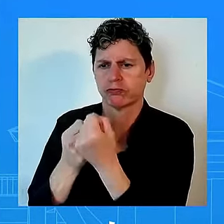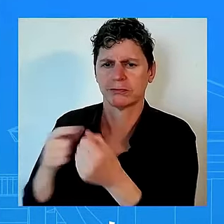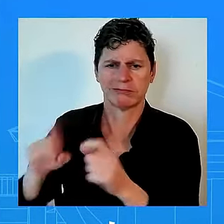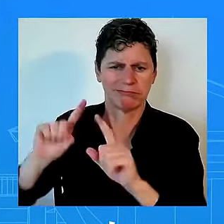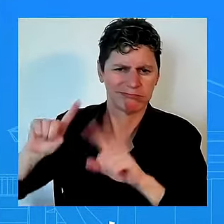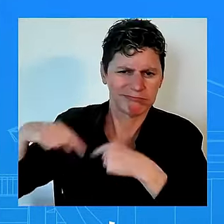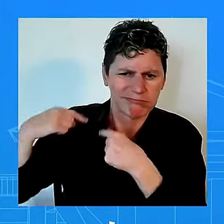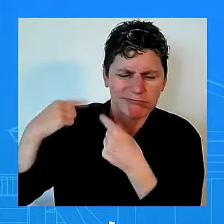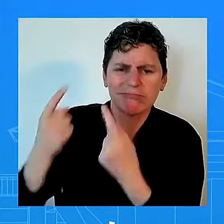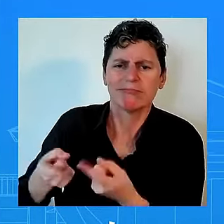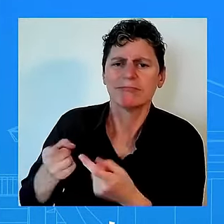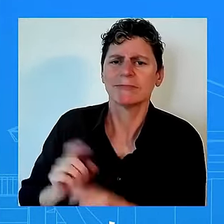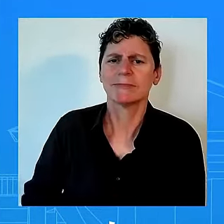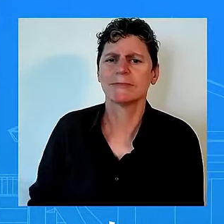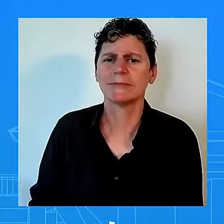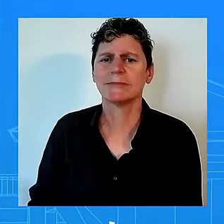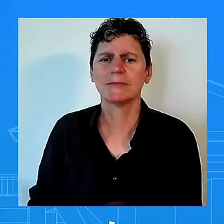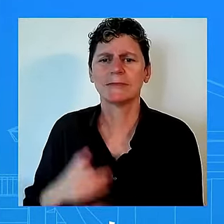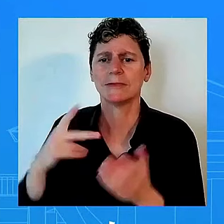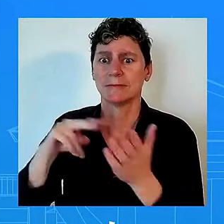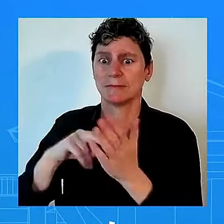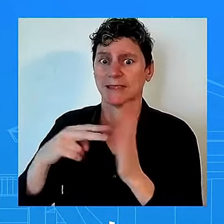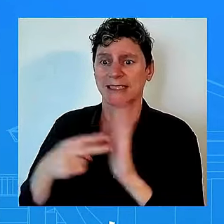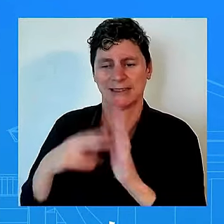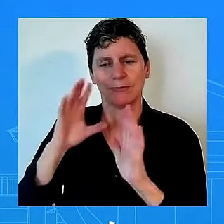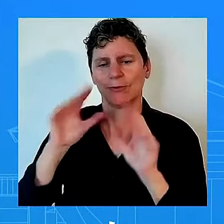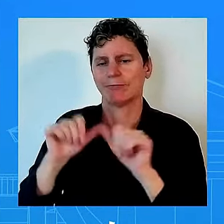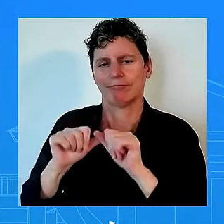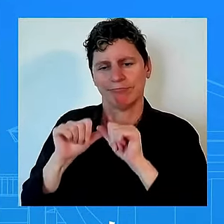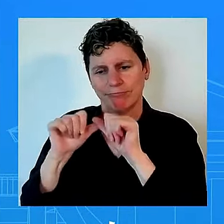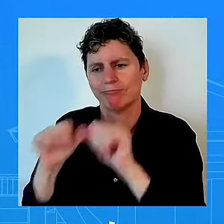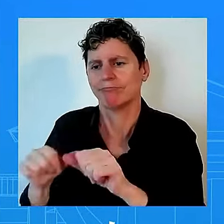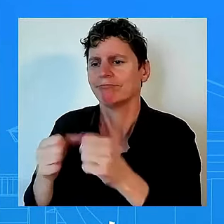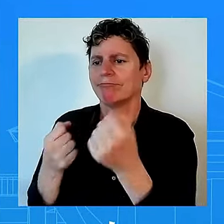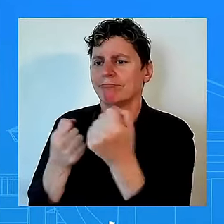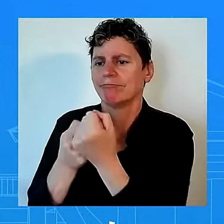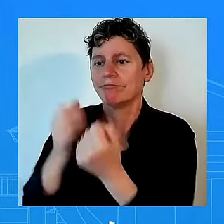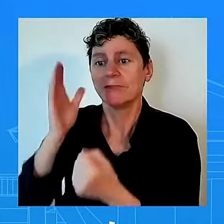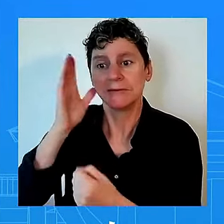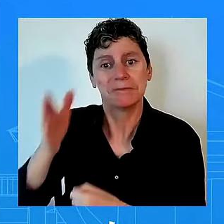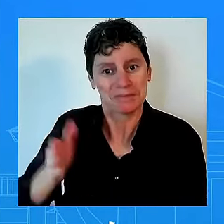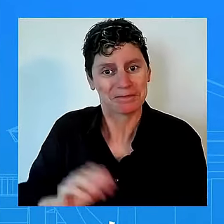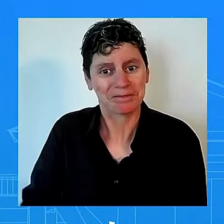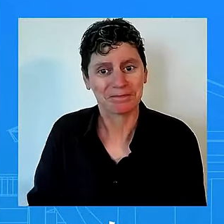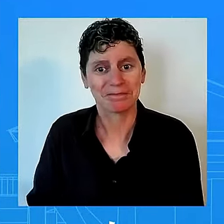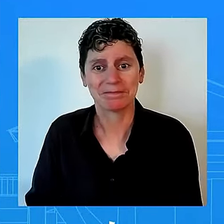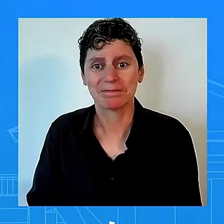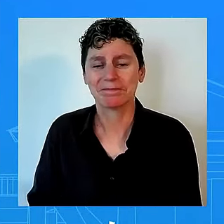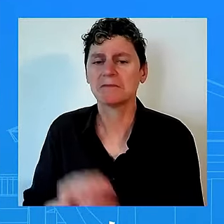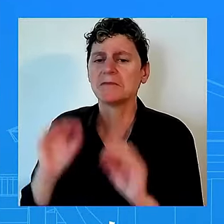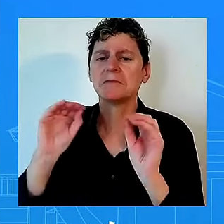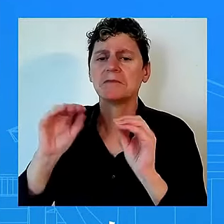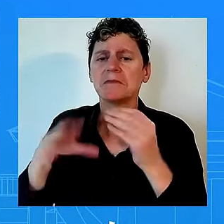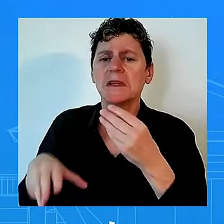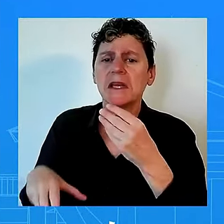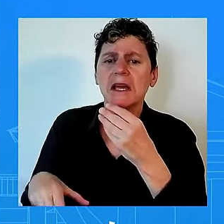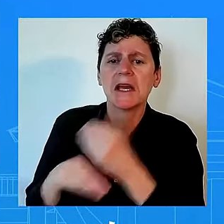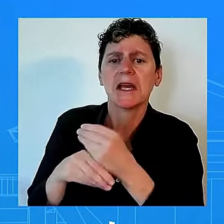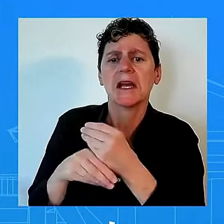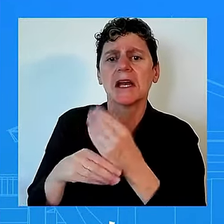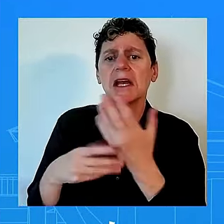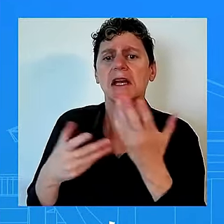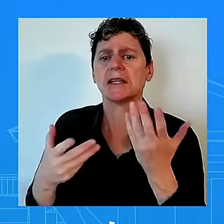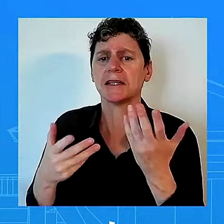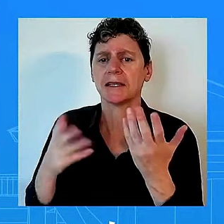title i don't have um or acknowledgement i just don't have anything to share on either of their schedules has the president spoken to the union i